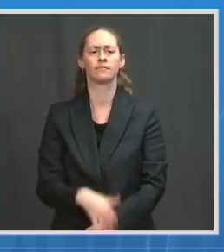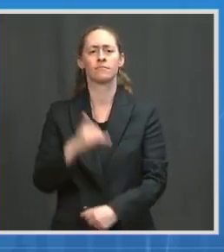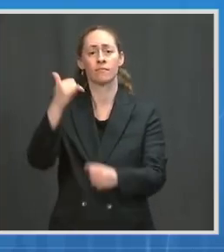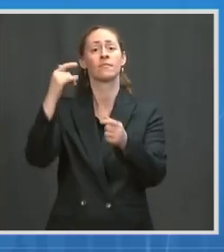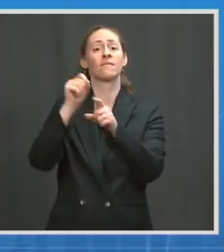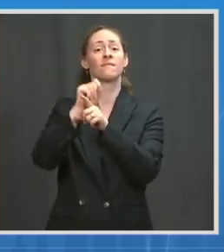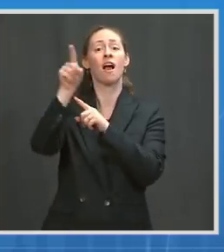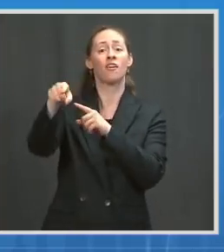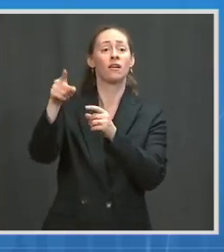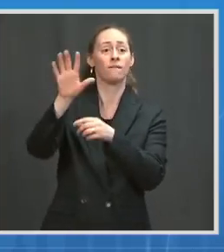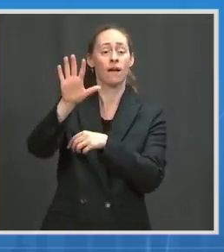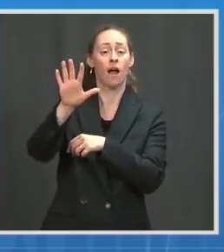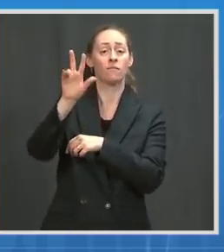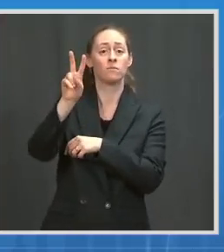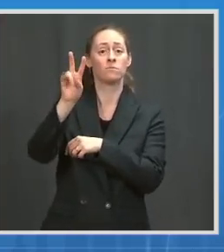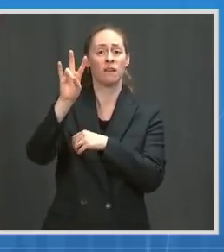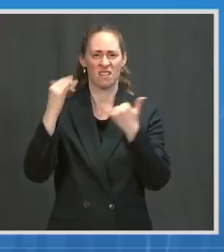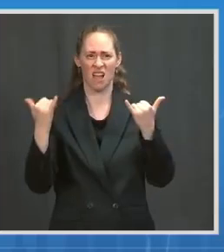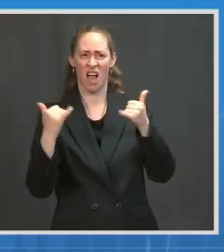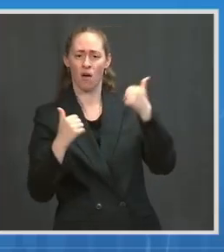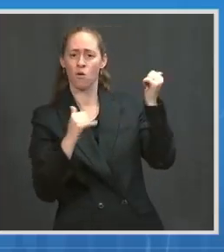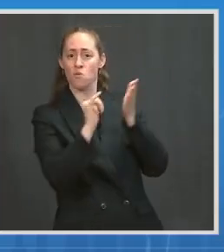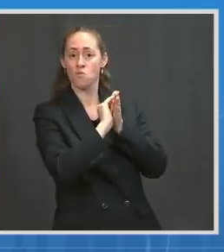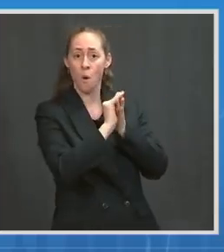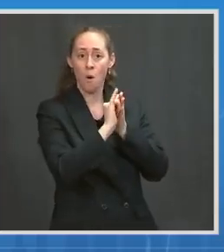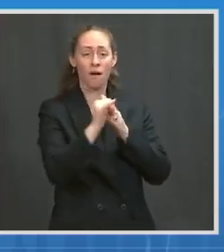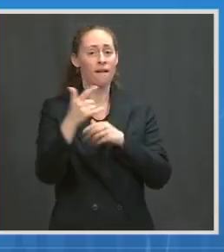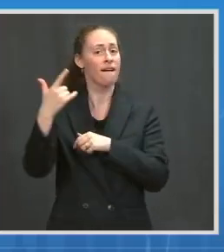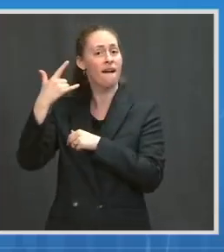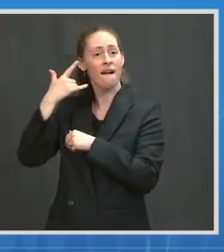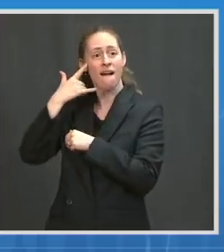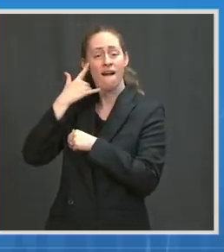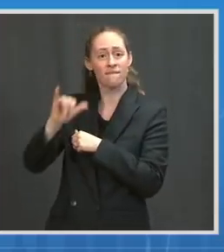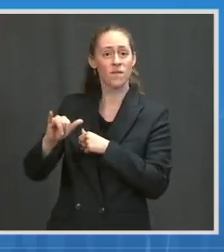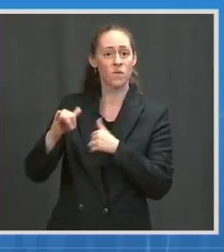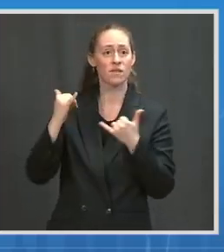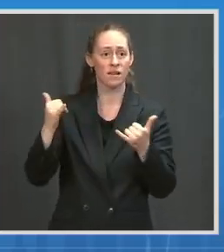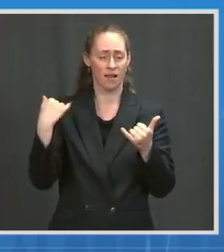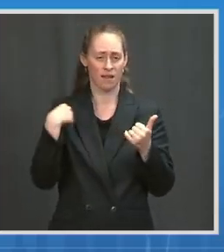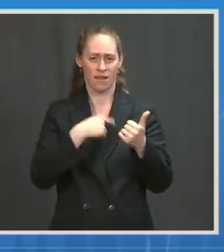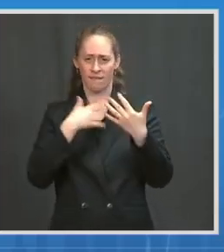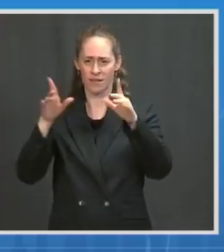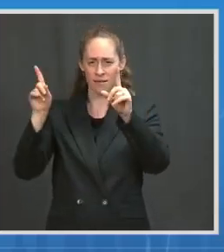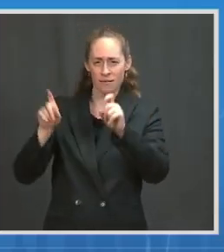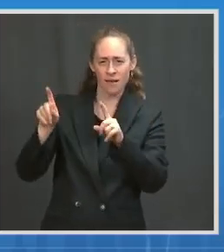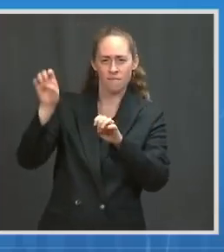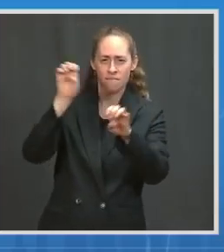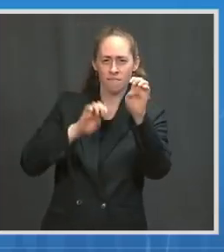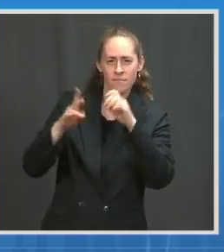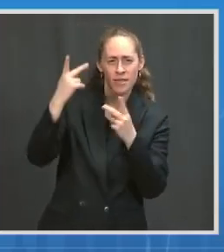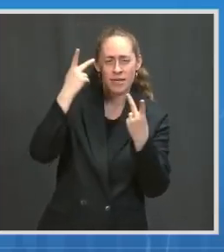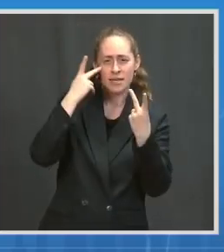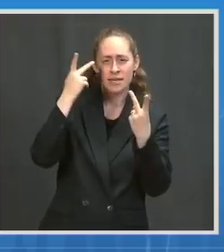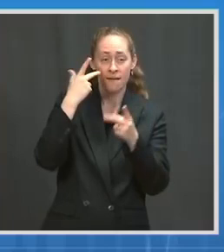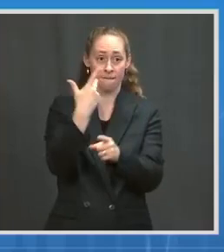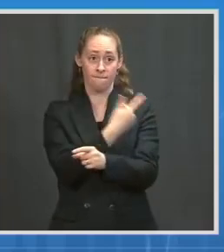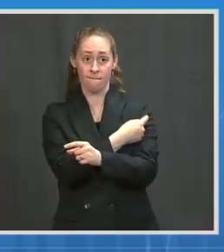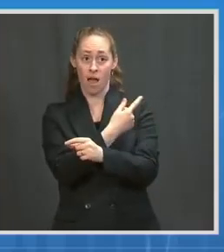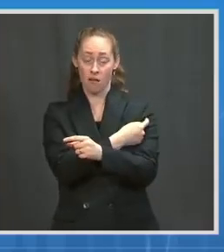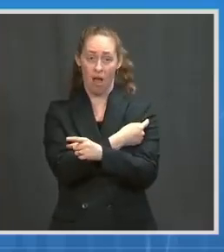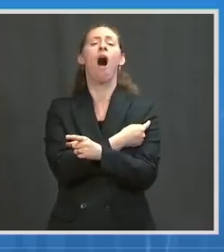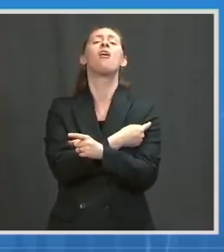-fold in the test tube. That's something that is telling us that likely the vaccines will protect reasonably well.